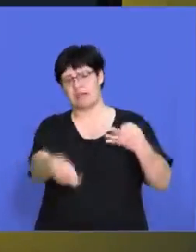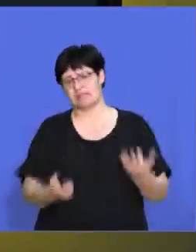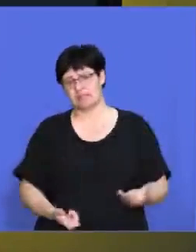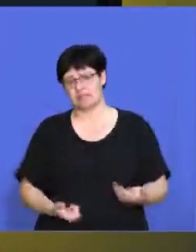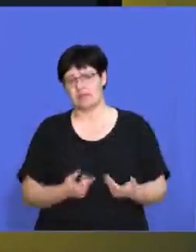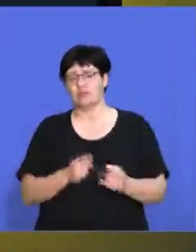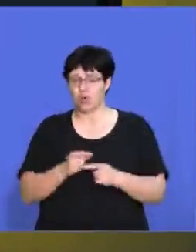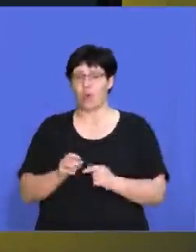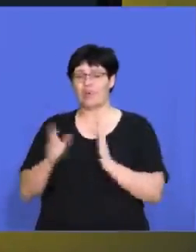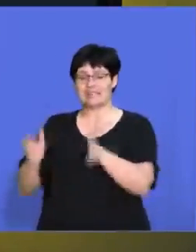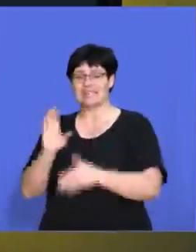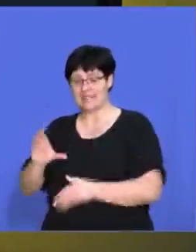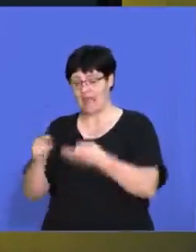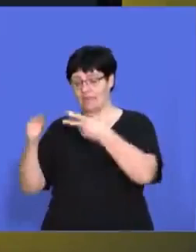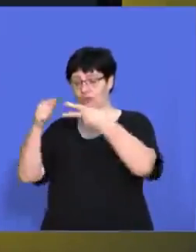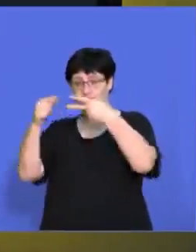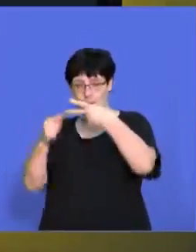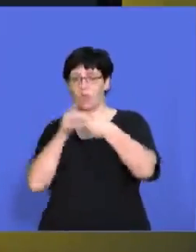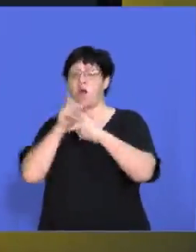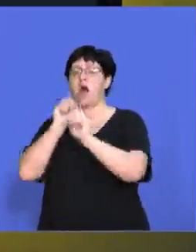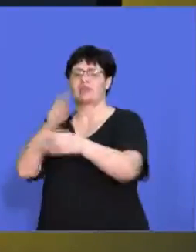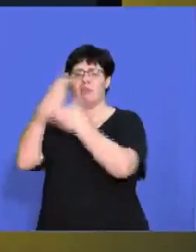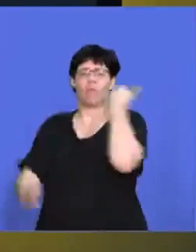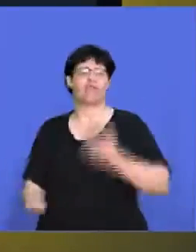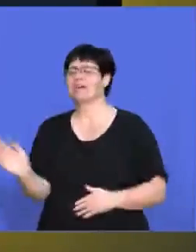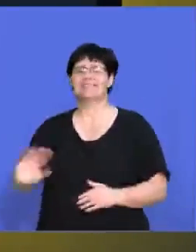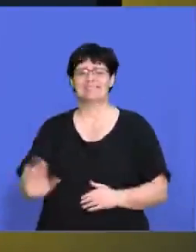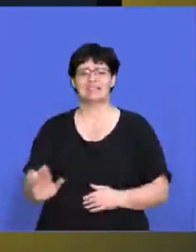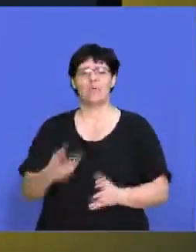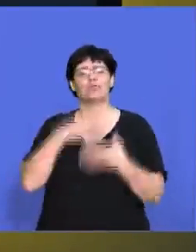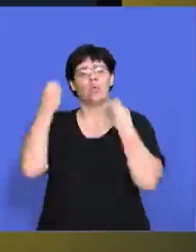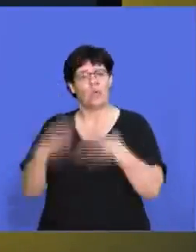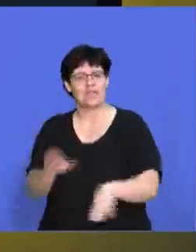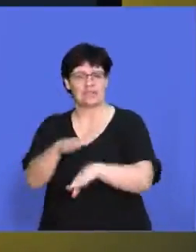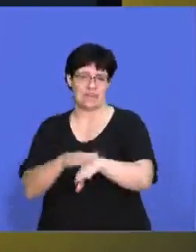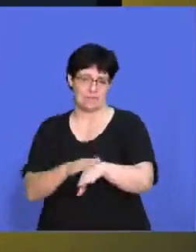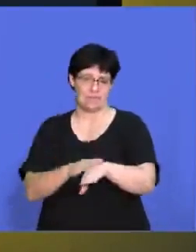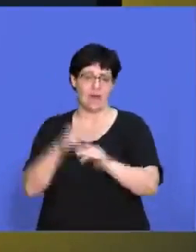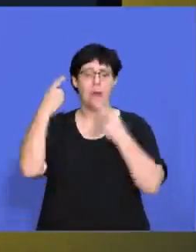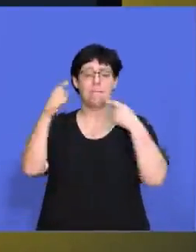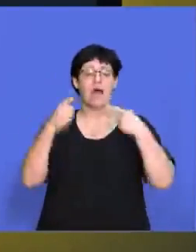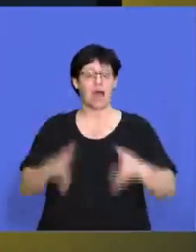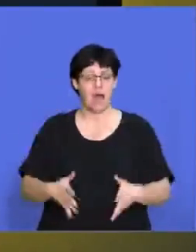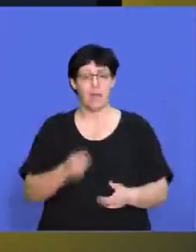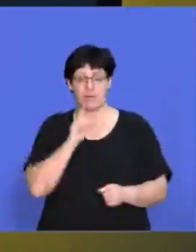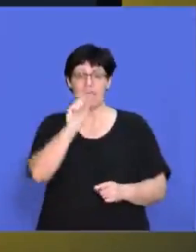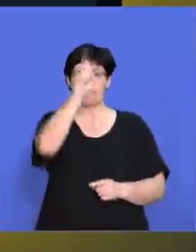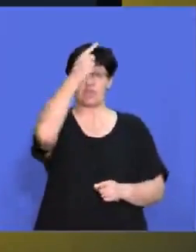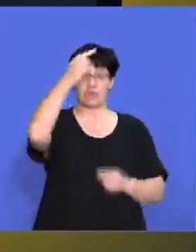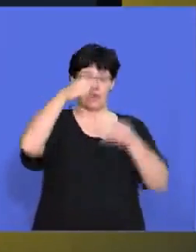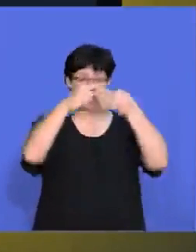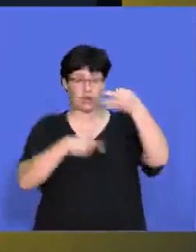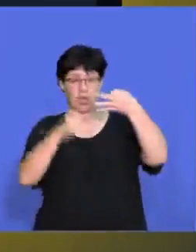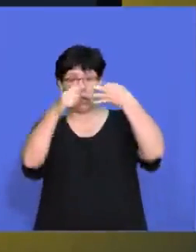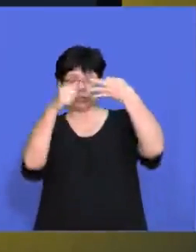the, the two, and they answer the two essay questions from Section C. Um, you, you're going to be wasting a lot of time there. And the markers will